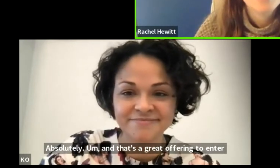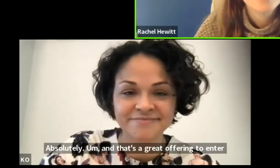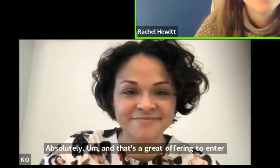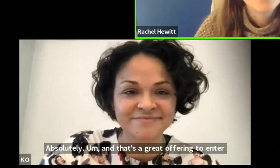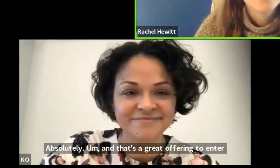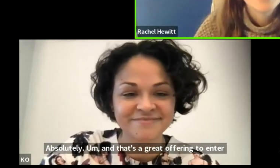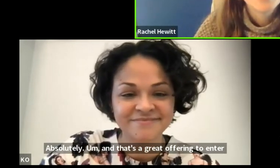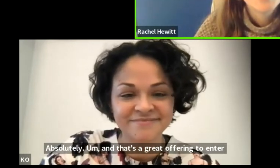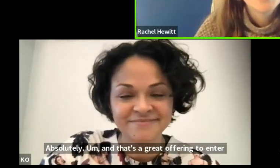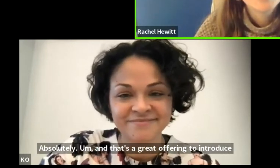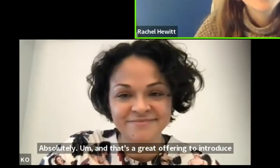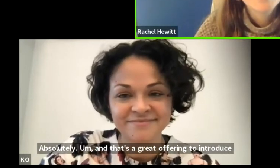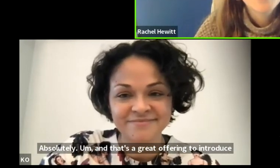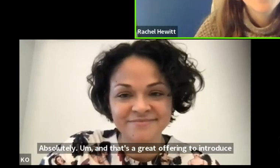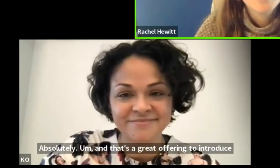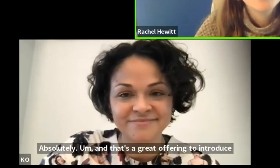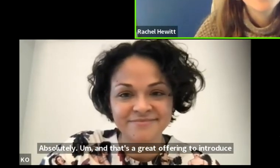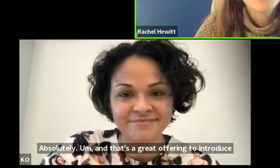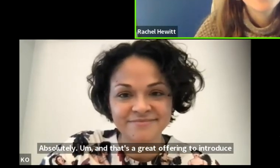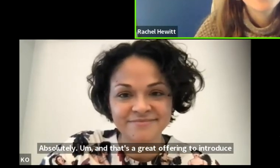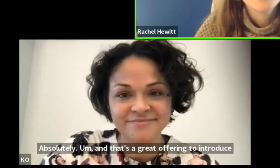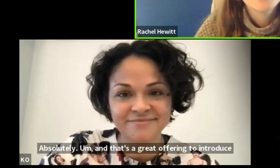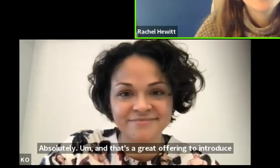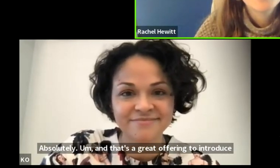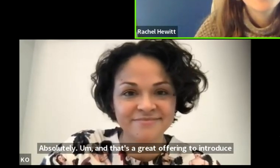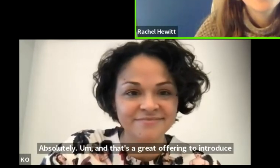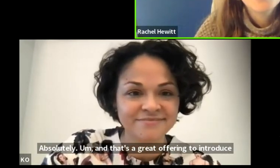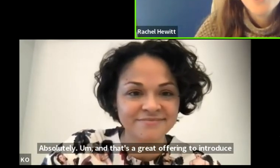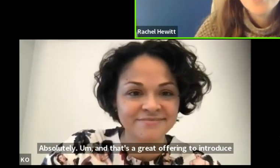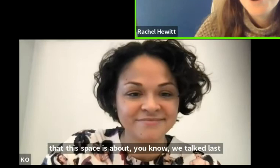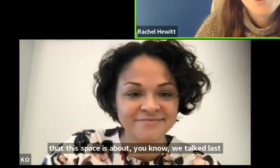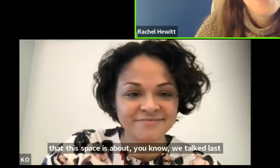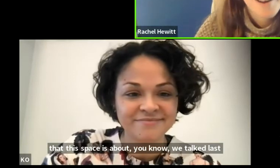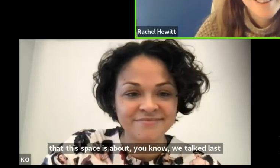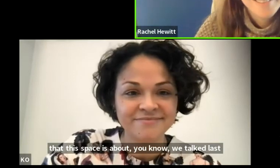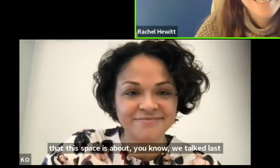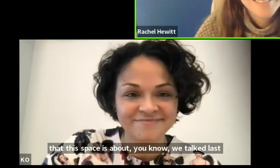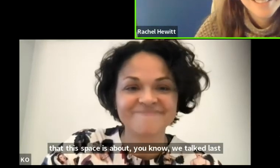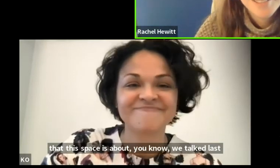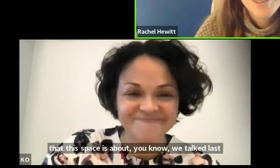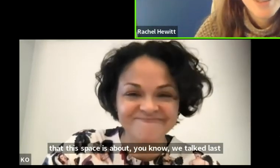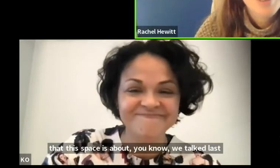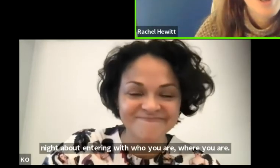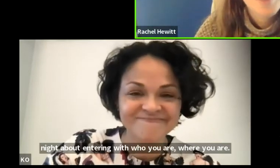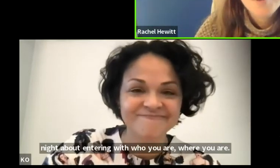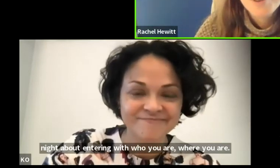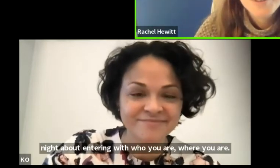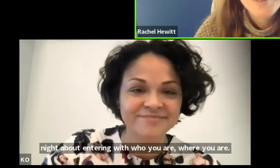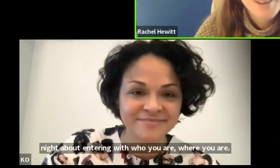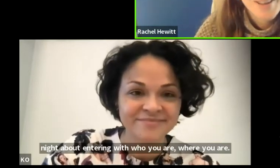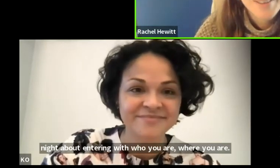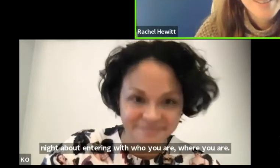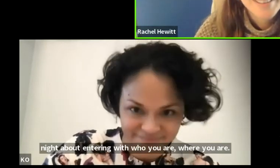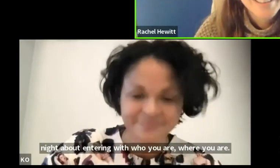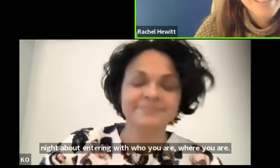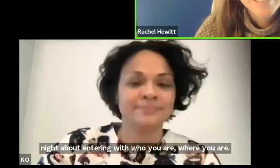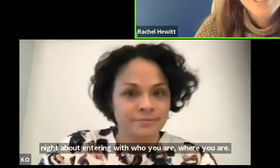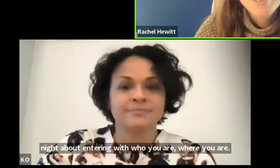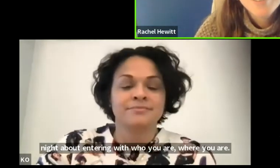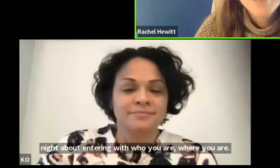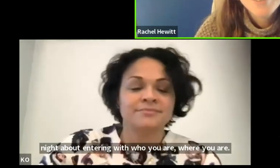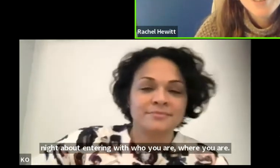about, you know, we talked last night about entering with, uh, who you are, where you are so that we can talk about where we want to go.